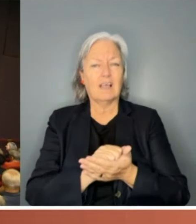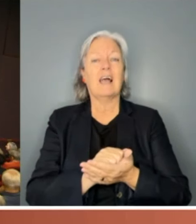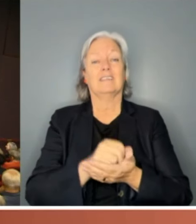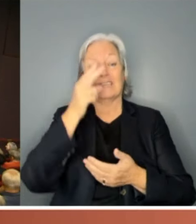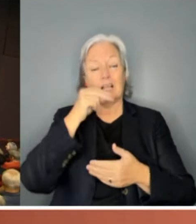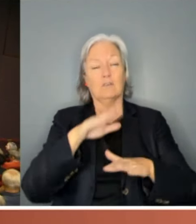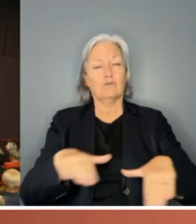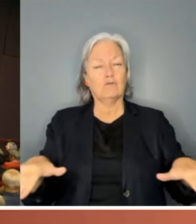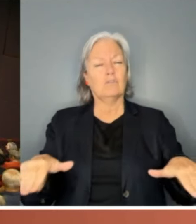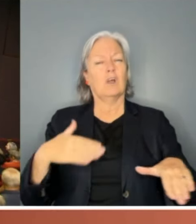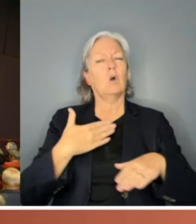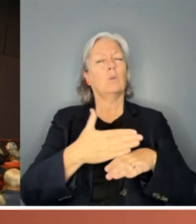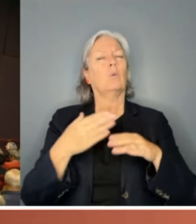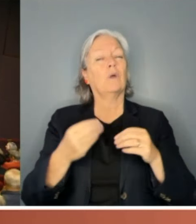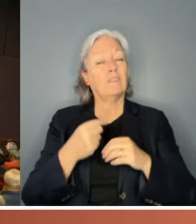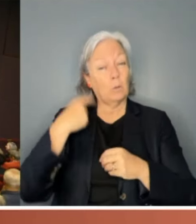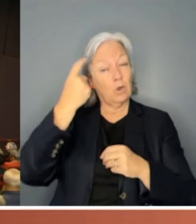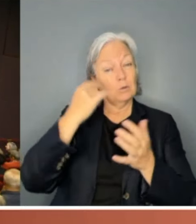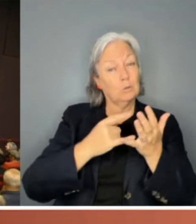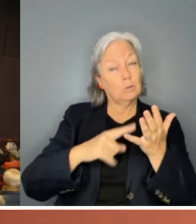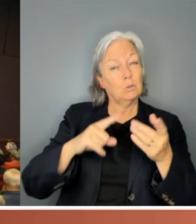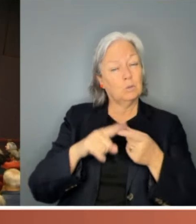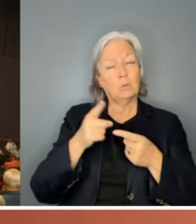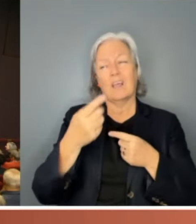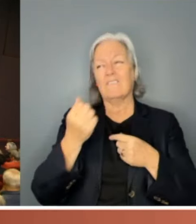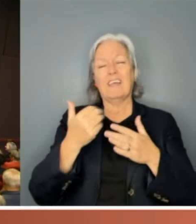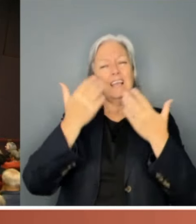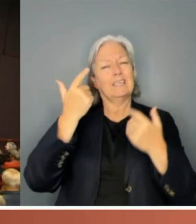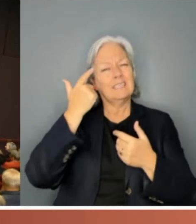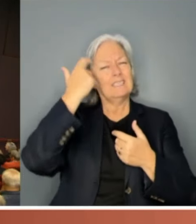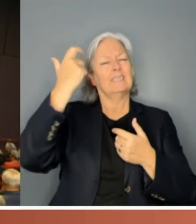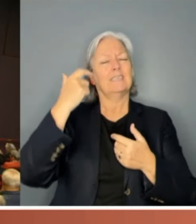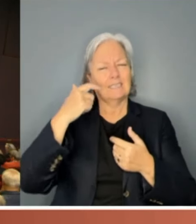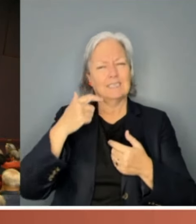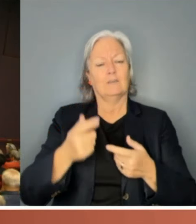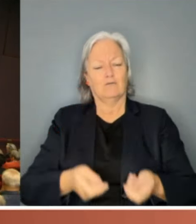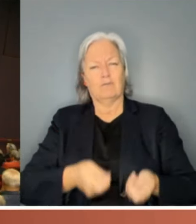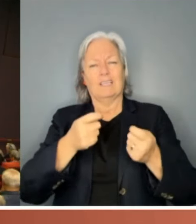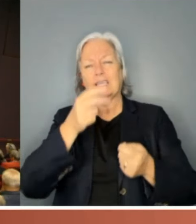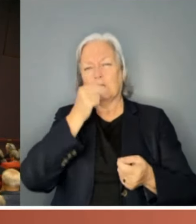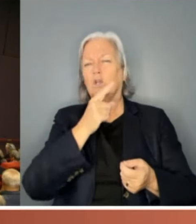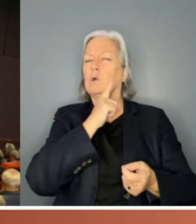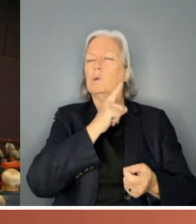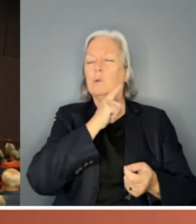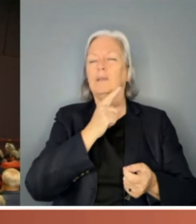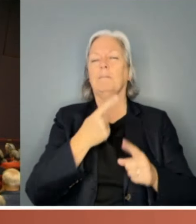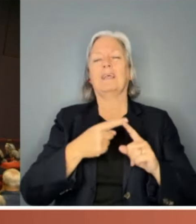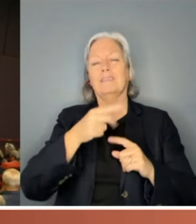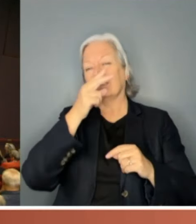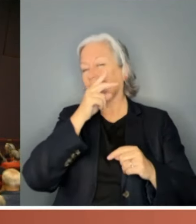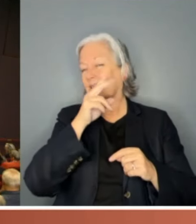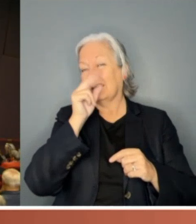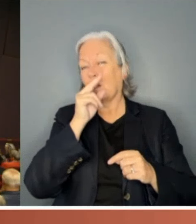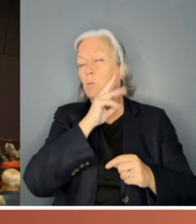with, I'm wondering, Sue, if you had any tips about how we should be raising very young girls and young women to